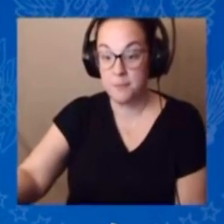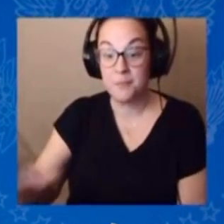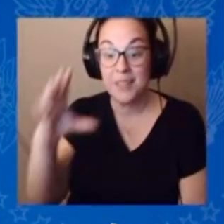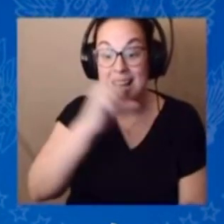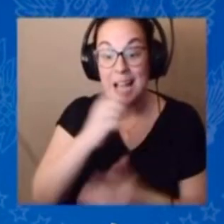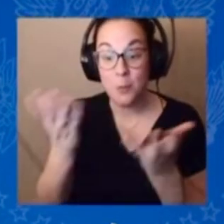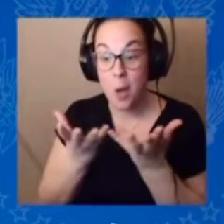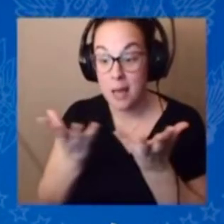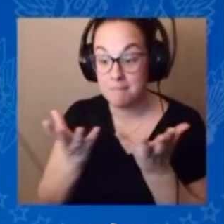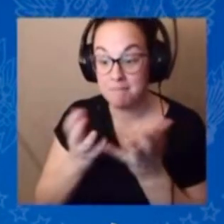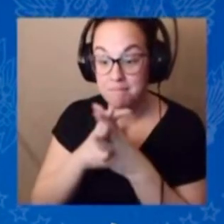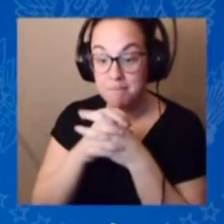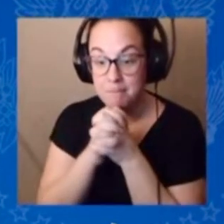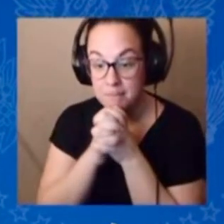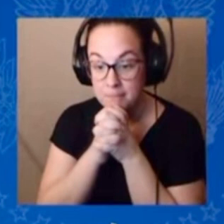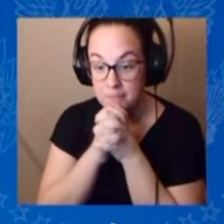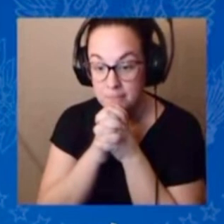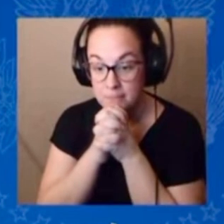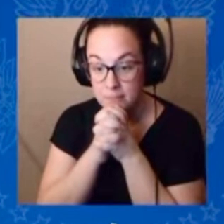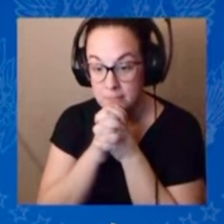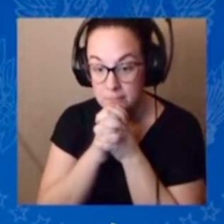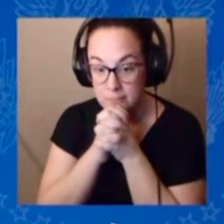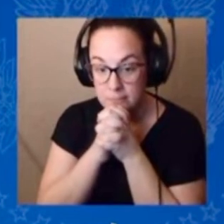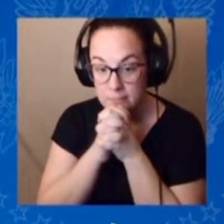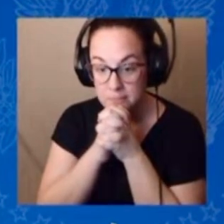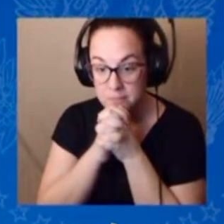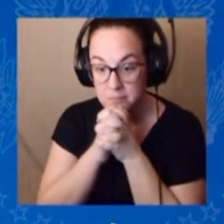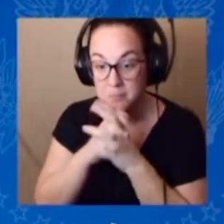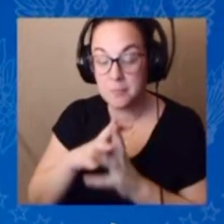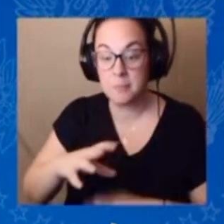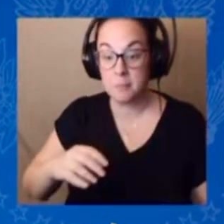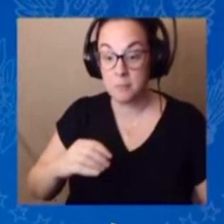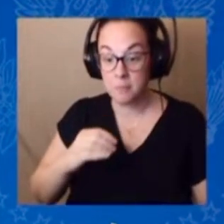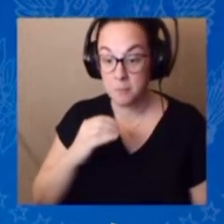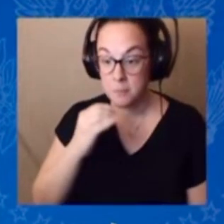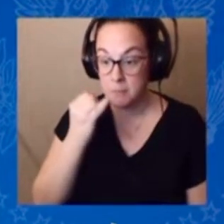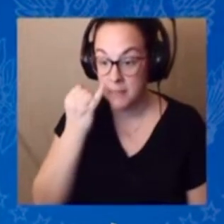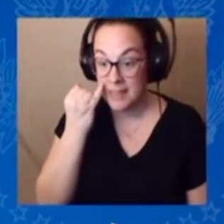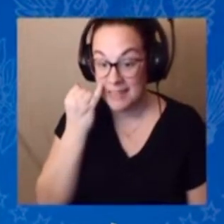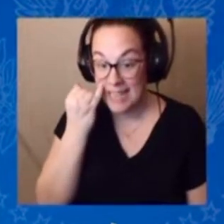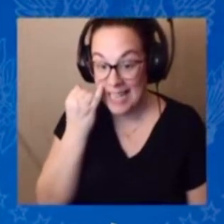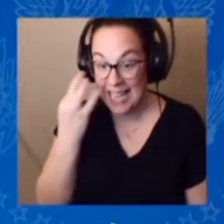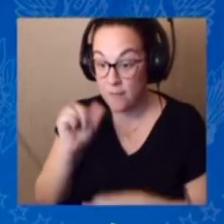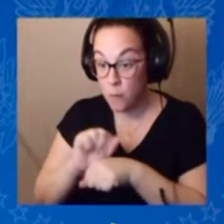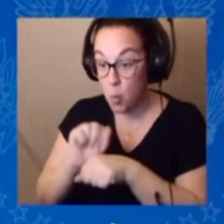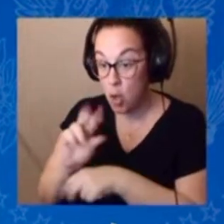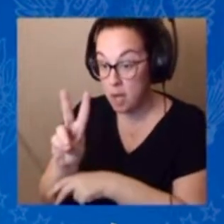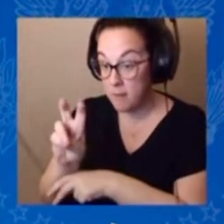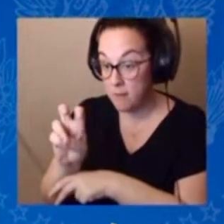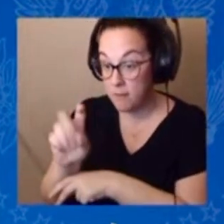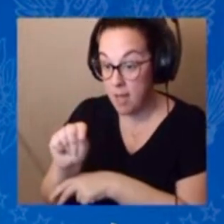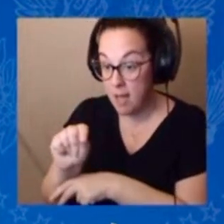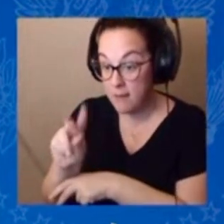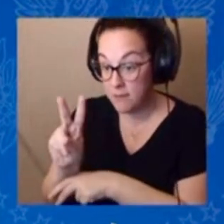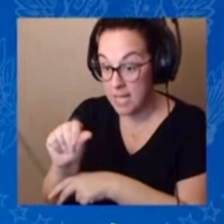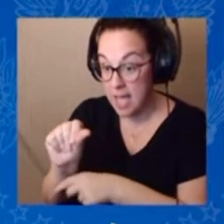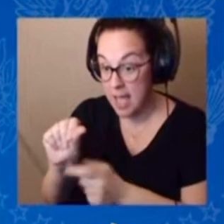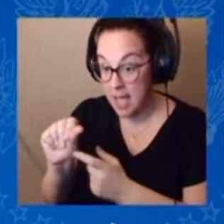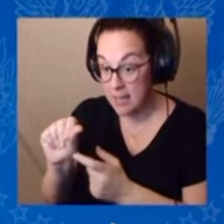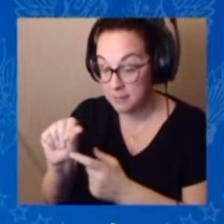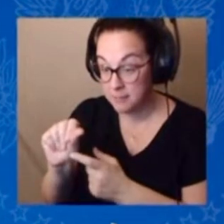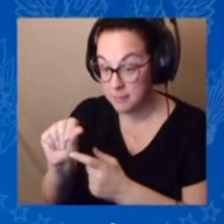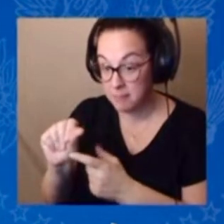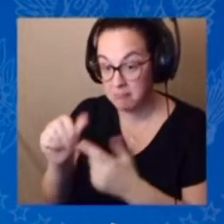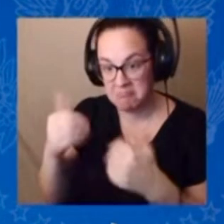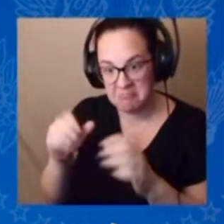Down over at the veterans department, they can negotiate the prices they're going to pay for the drugs that